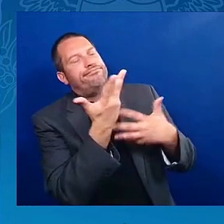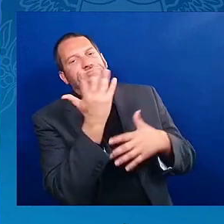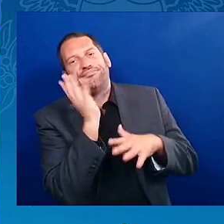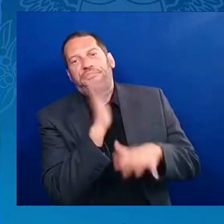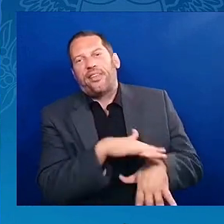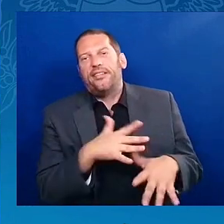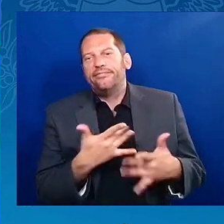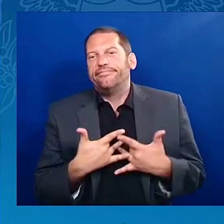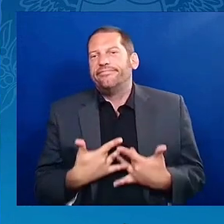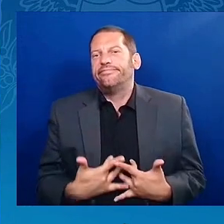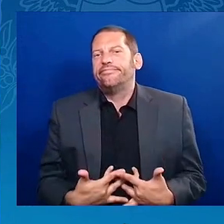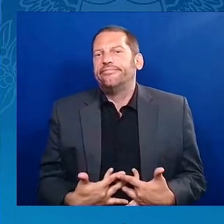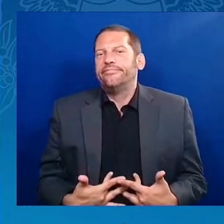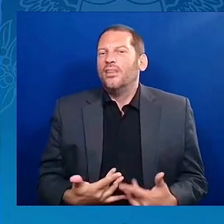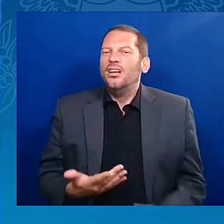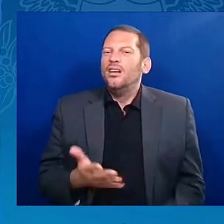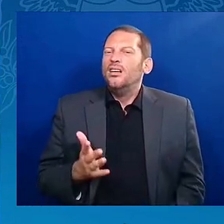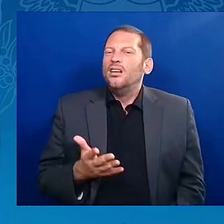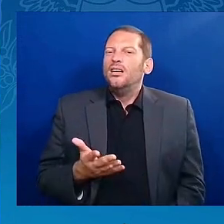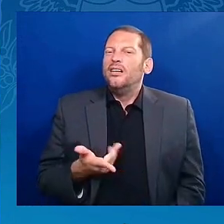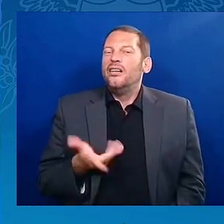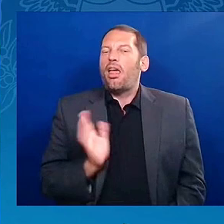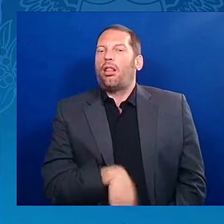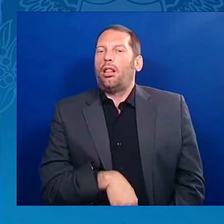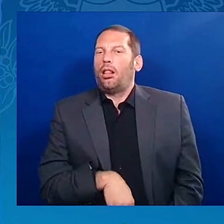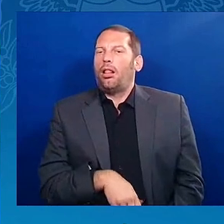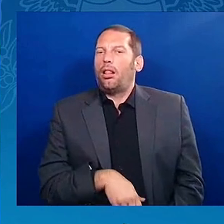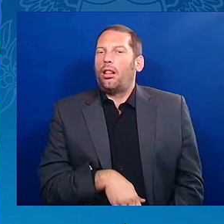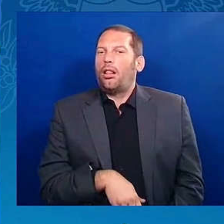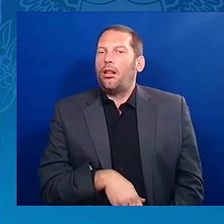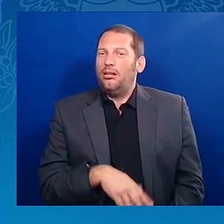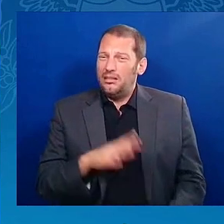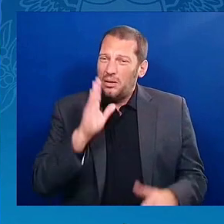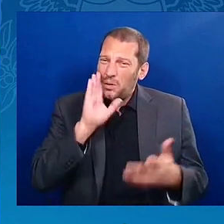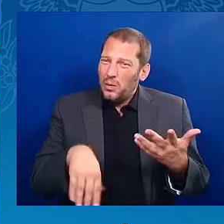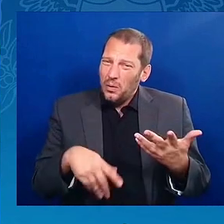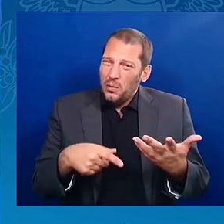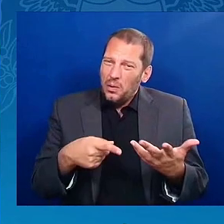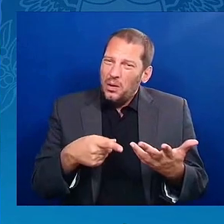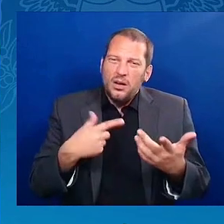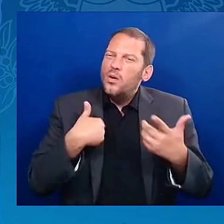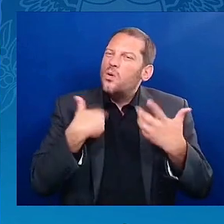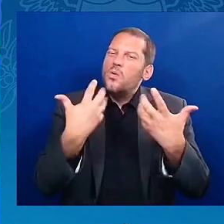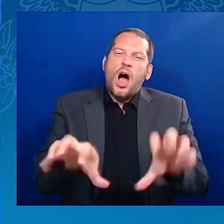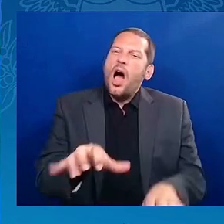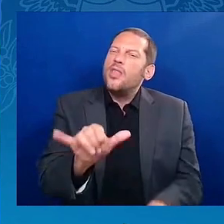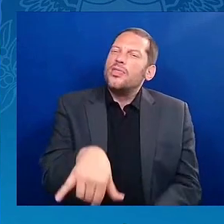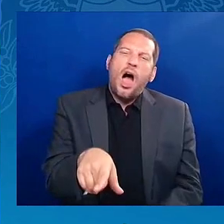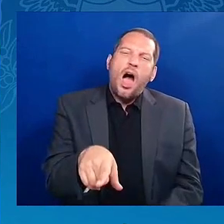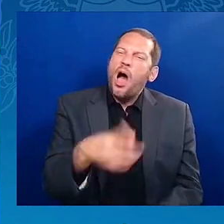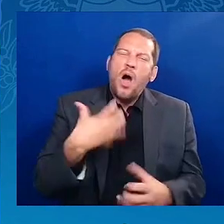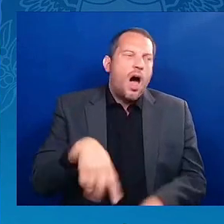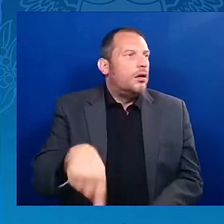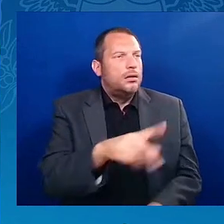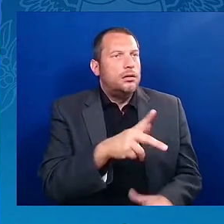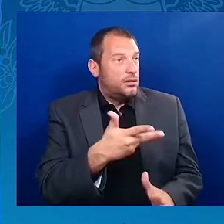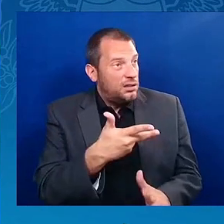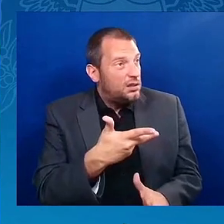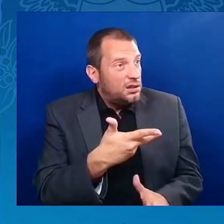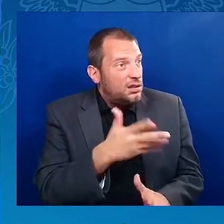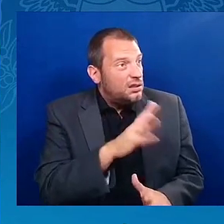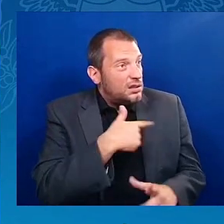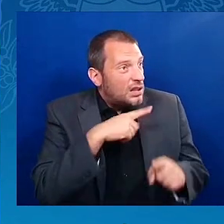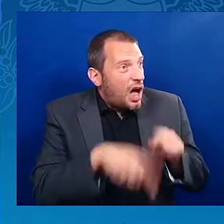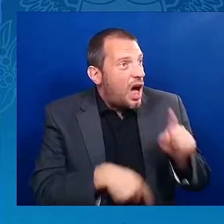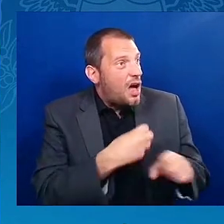many things can disappoint, that I don't want to go for it and then be rejected. So again, putting the money